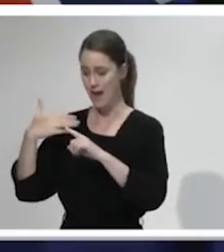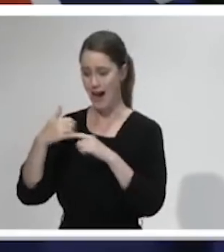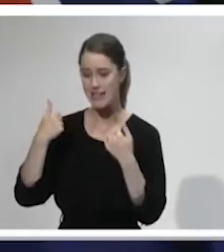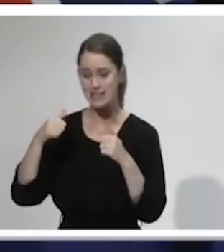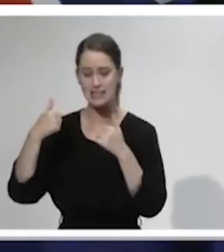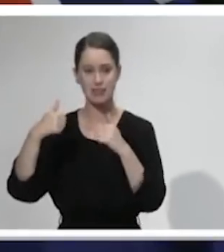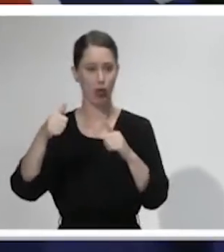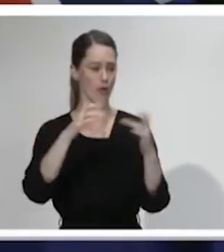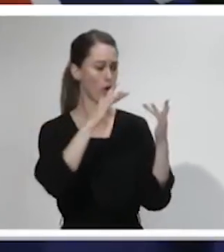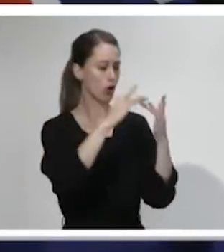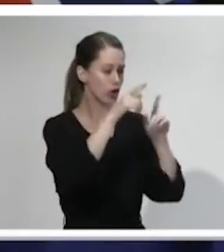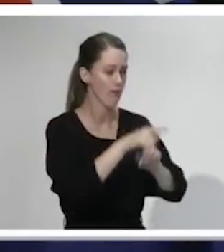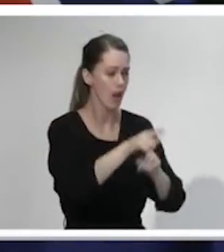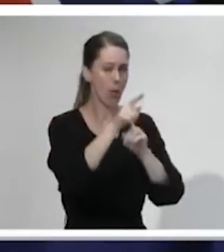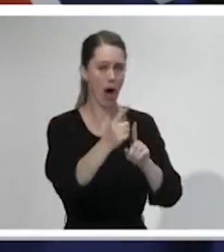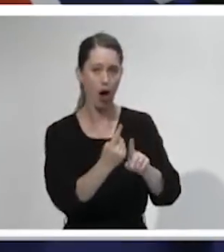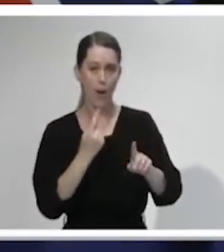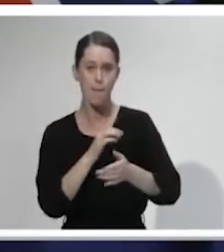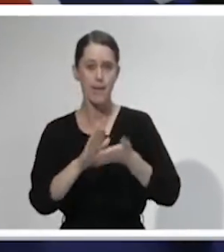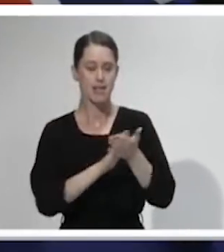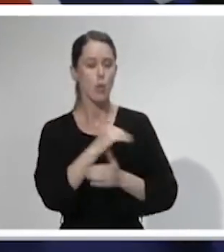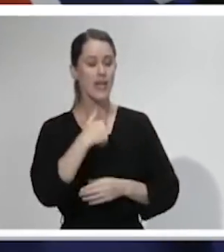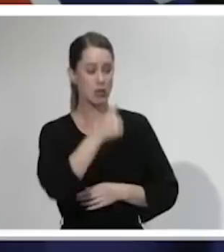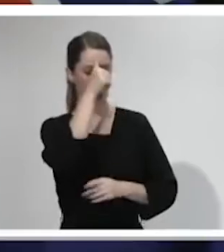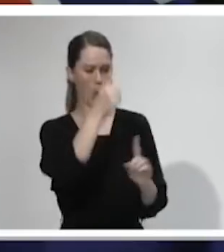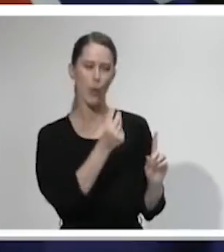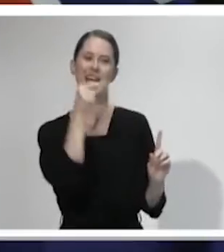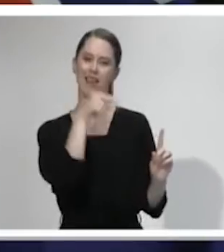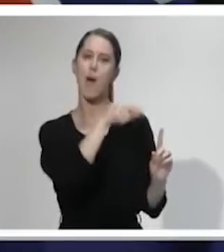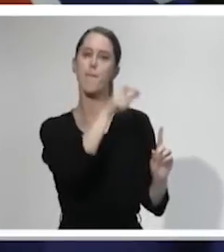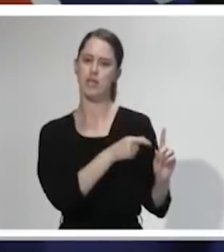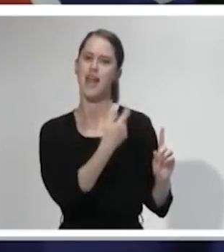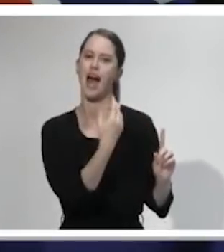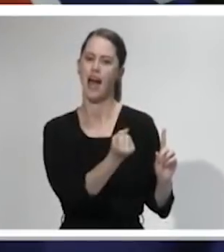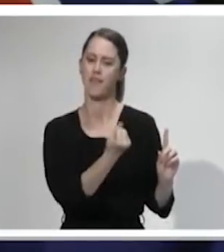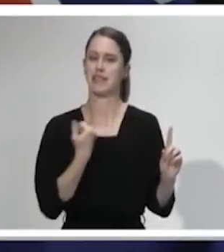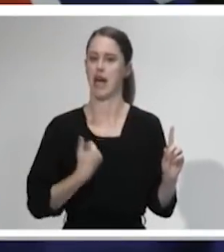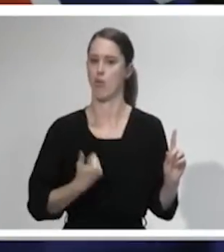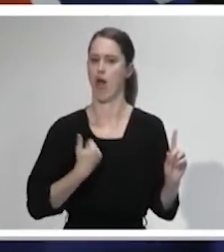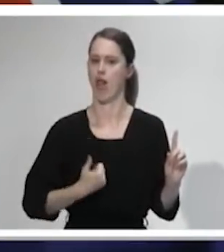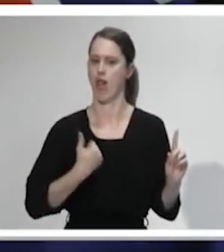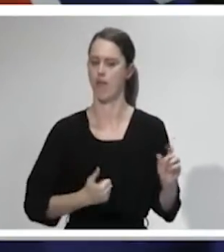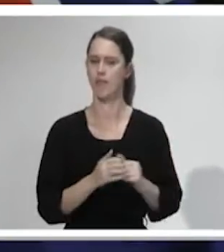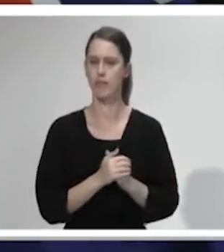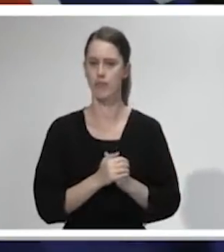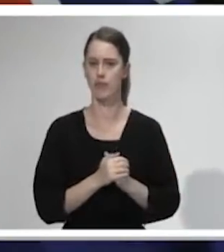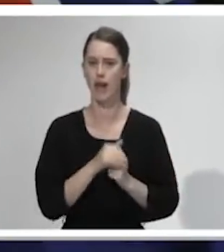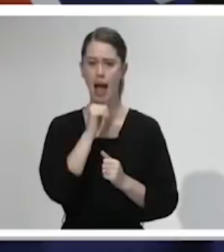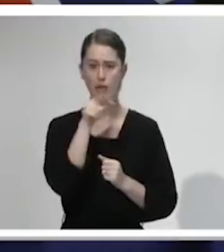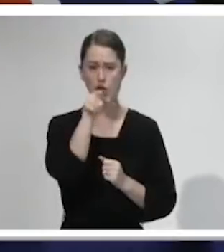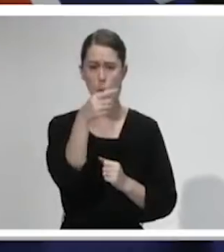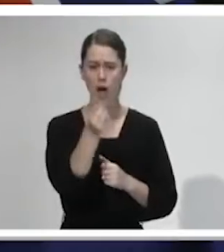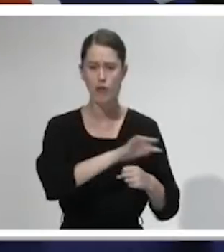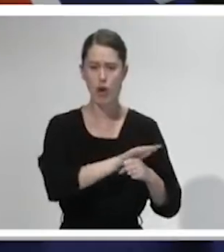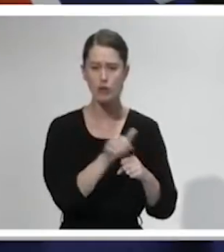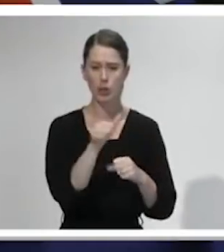tracing and isolation relies on knowing as soon as we can when you are unwell. There is no stigma to